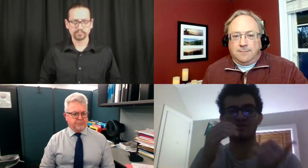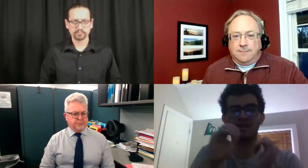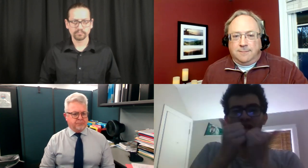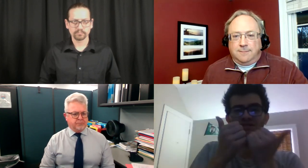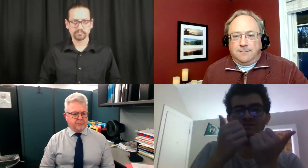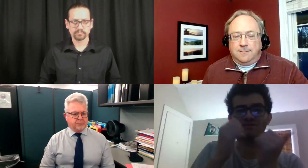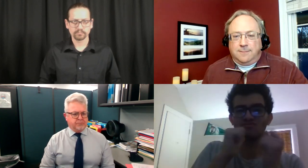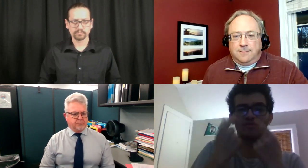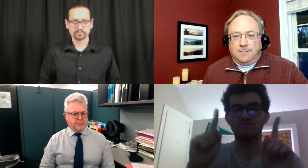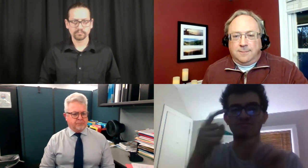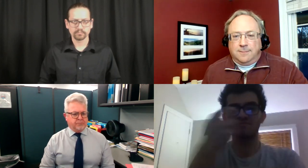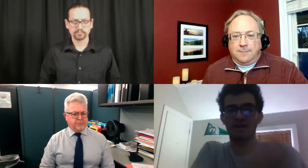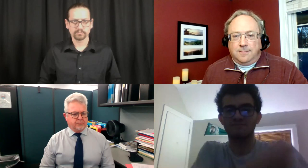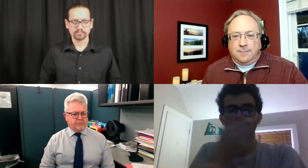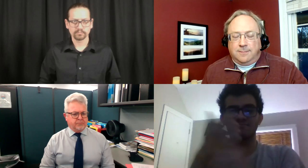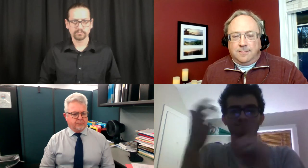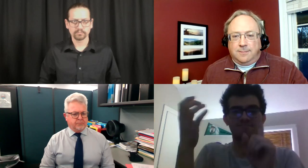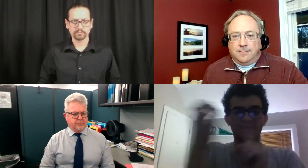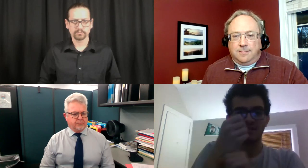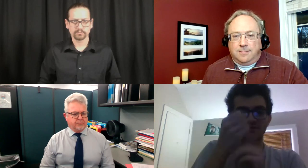they can still test positive at a later date, correct?